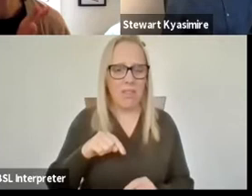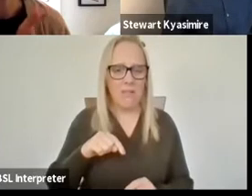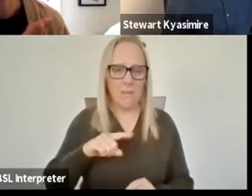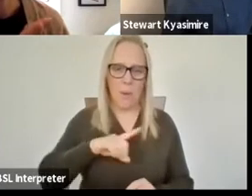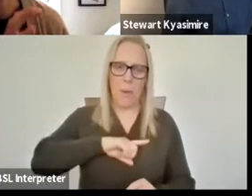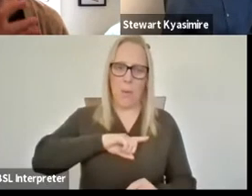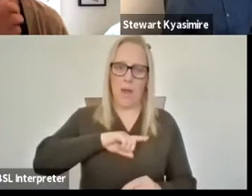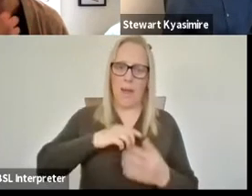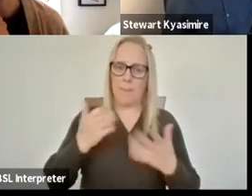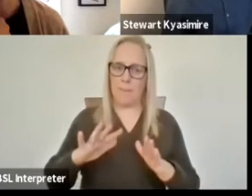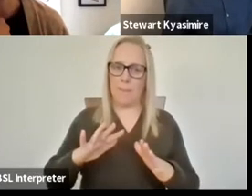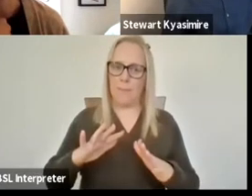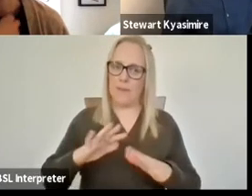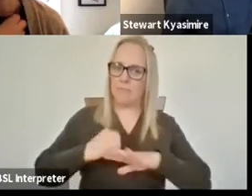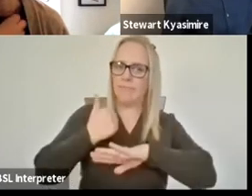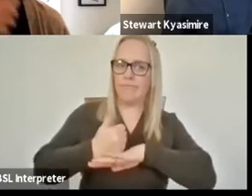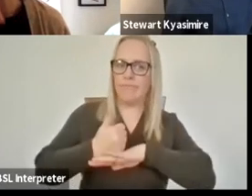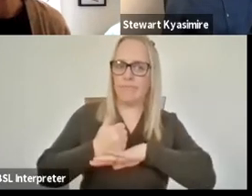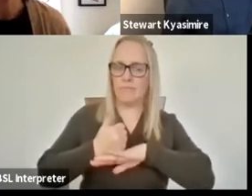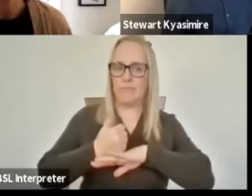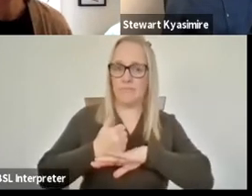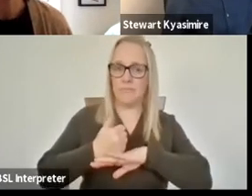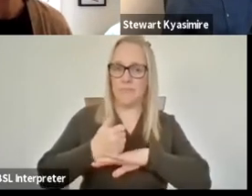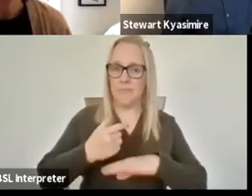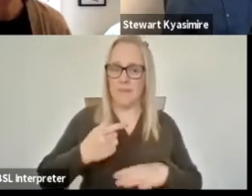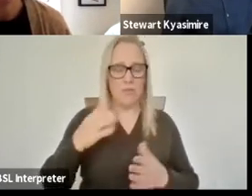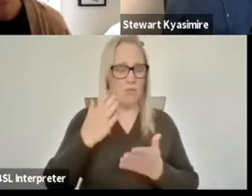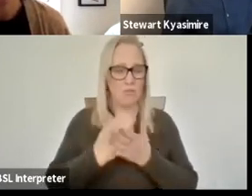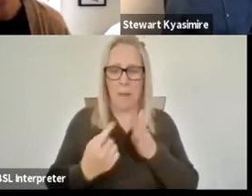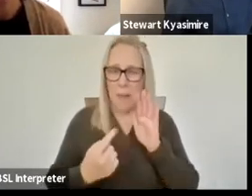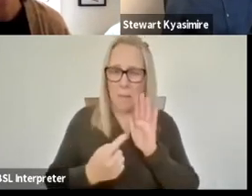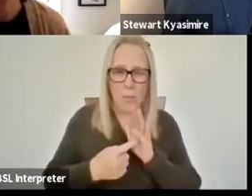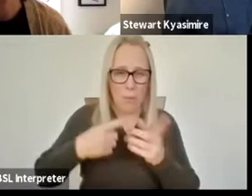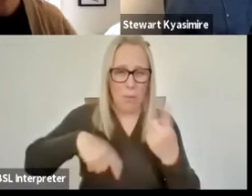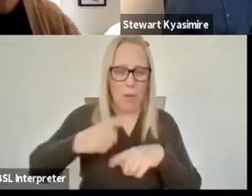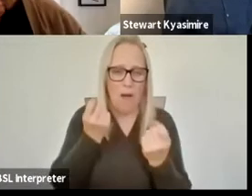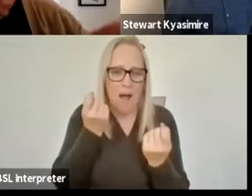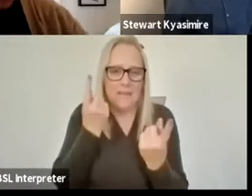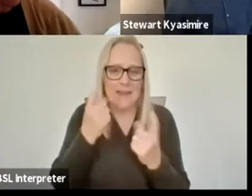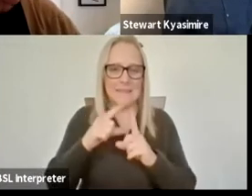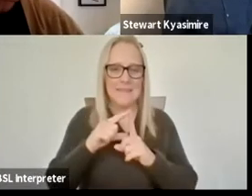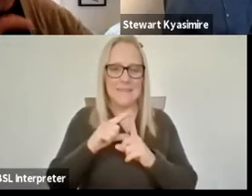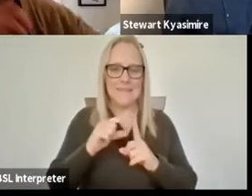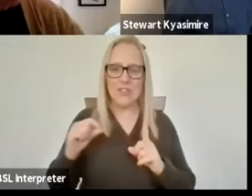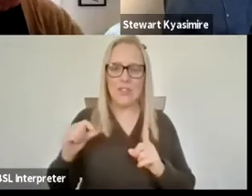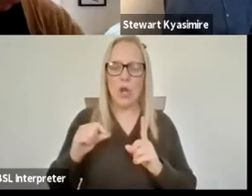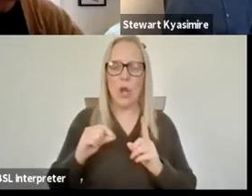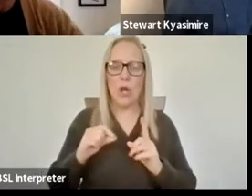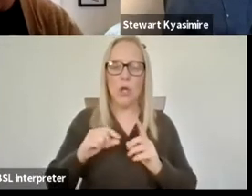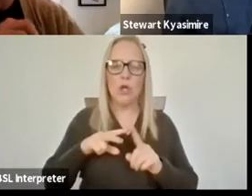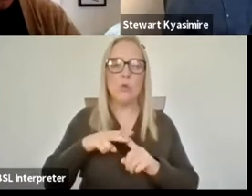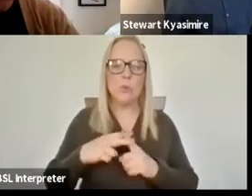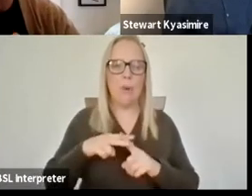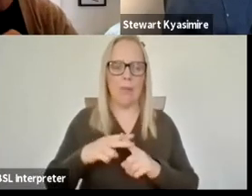incredibly important that we understand what digital tools are and how embedded and fundamental